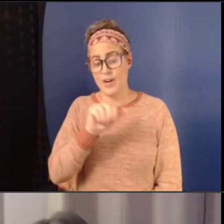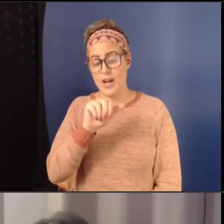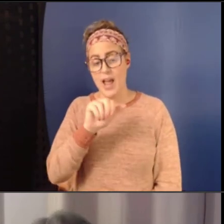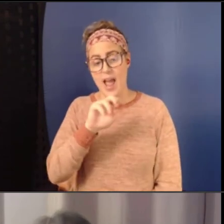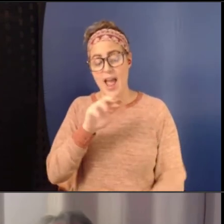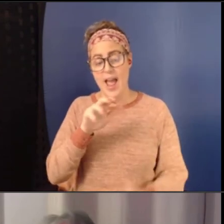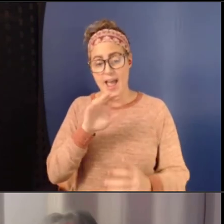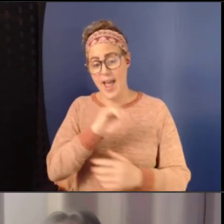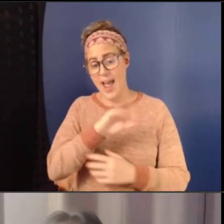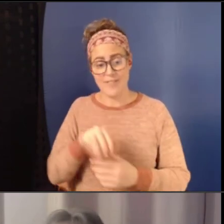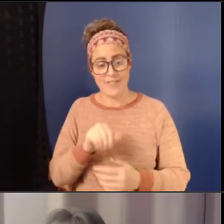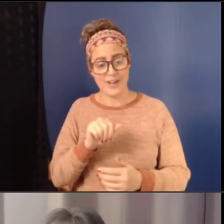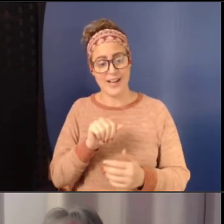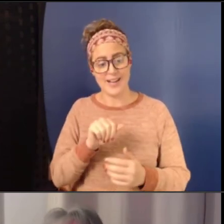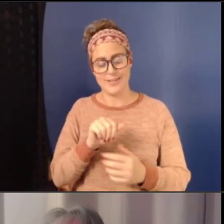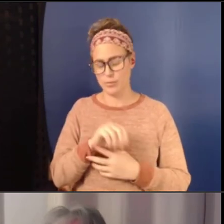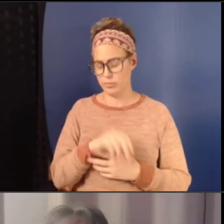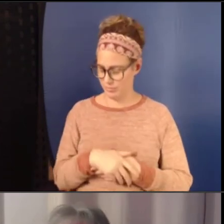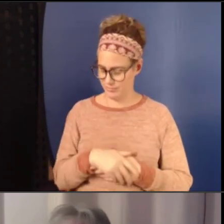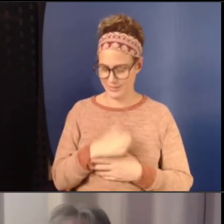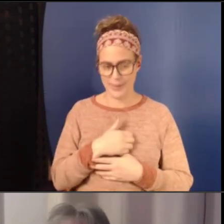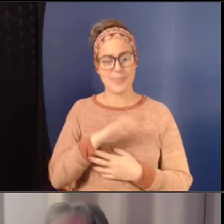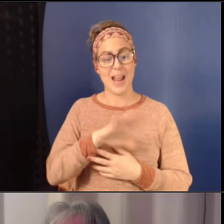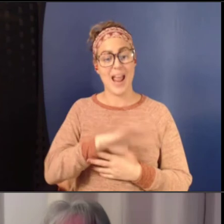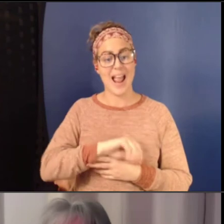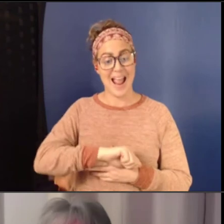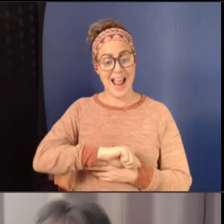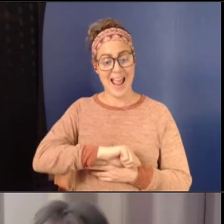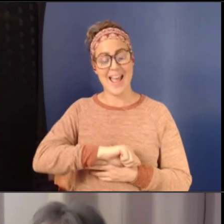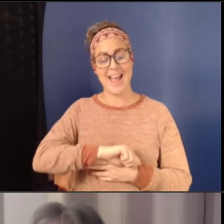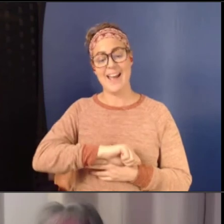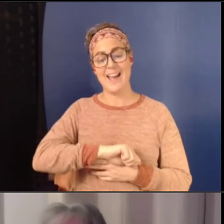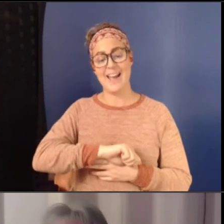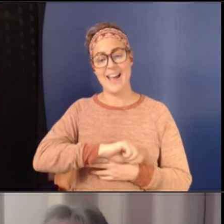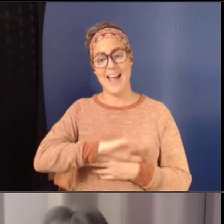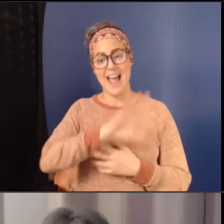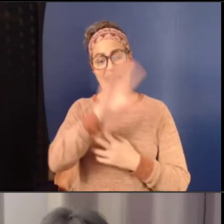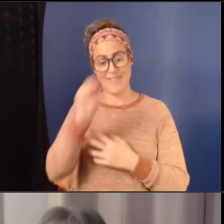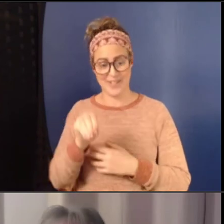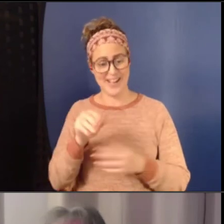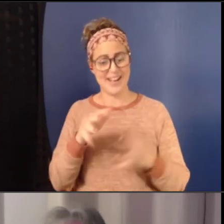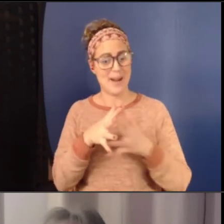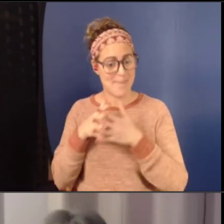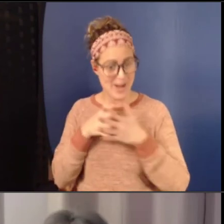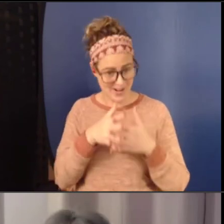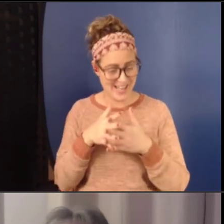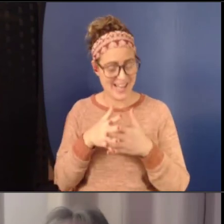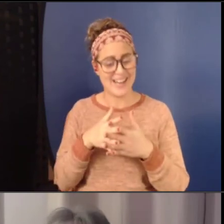around kind of this abuse. So I encourage you to look up Elizabeth Miller at Pitt.